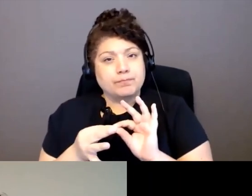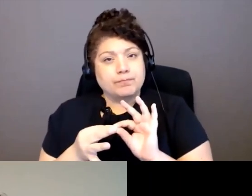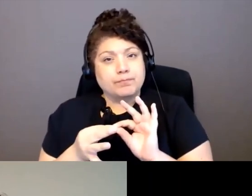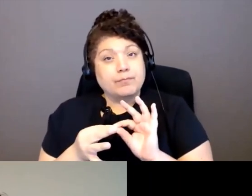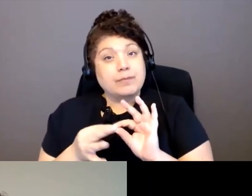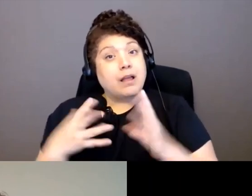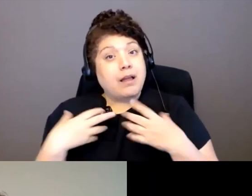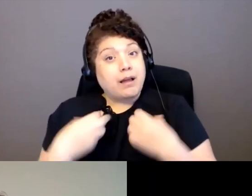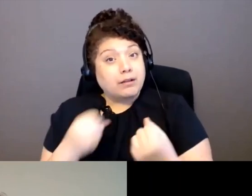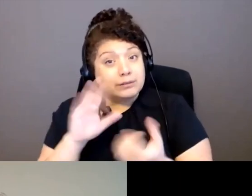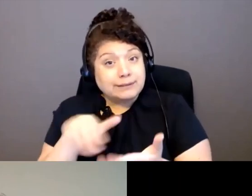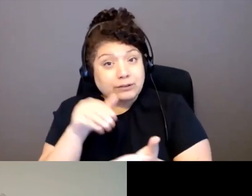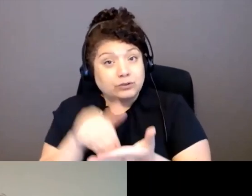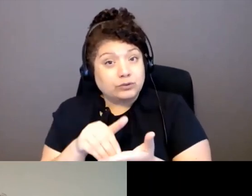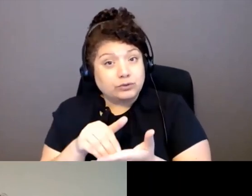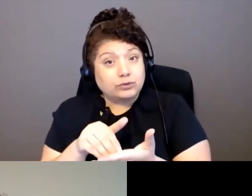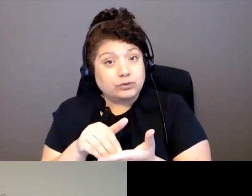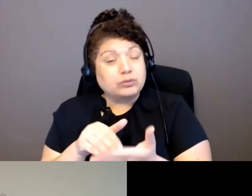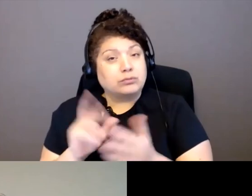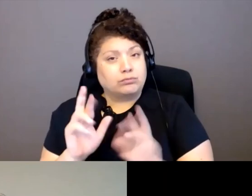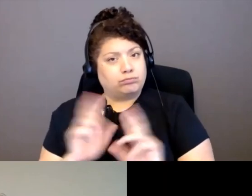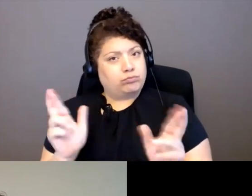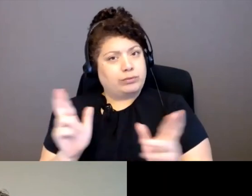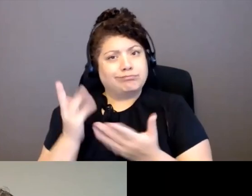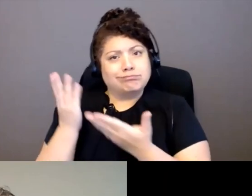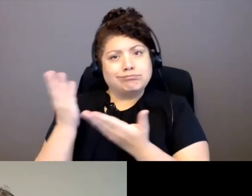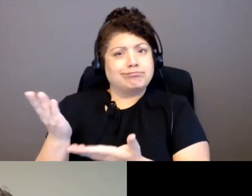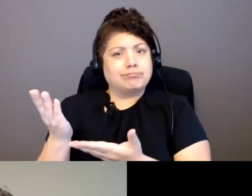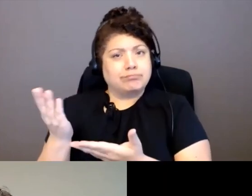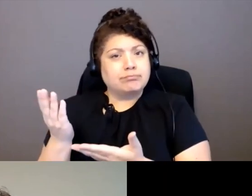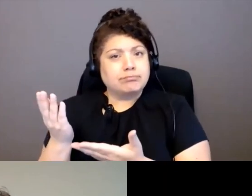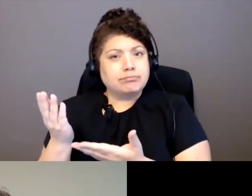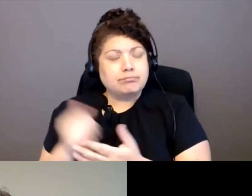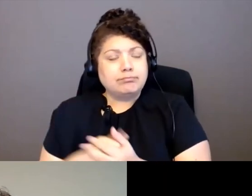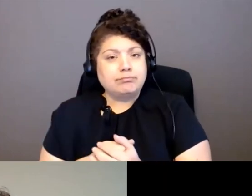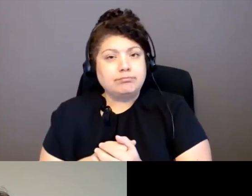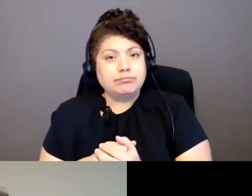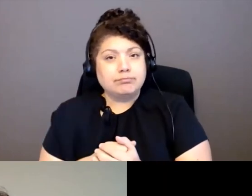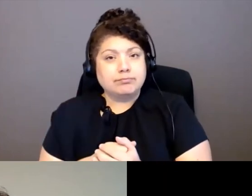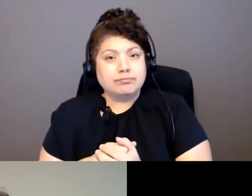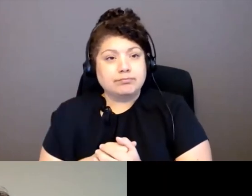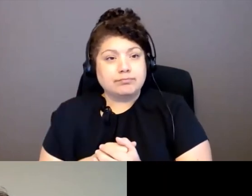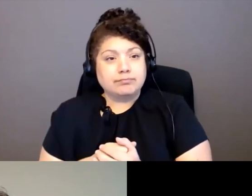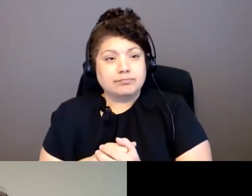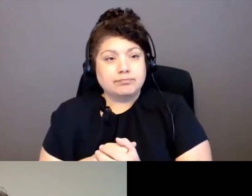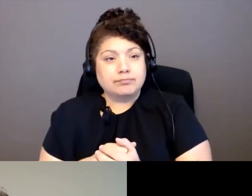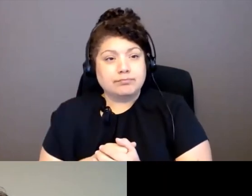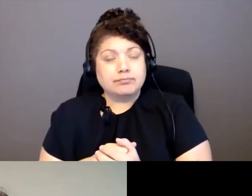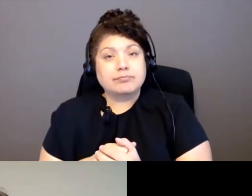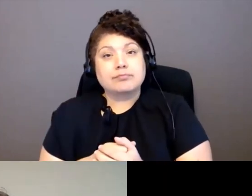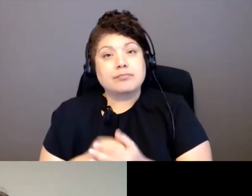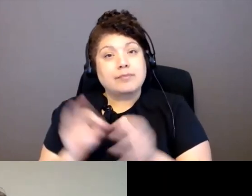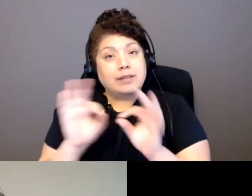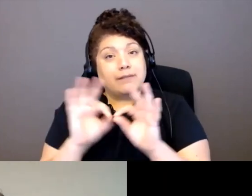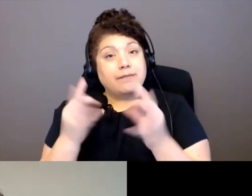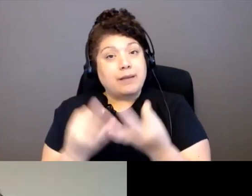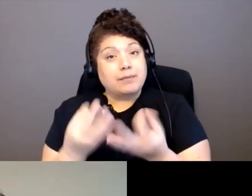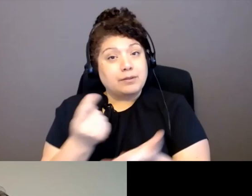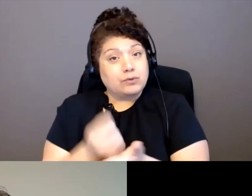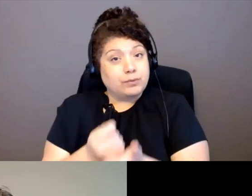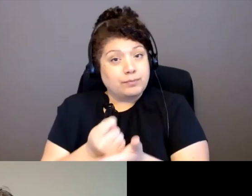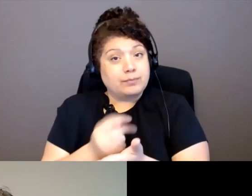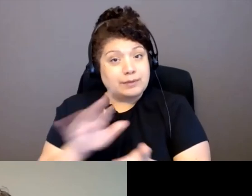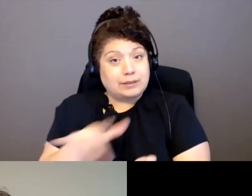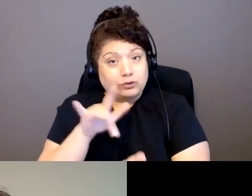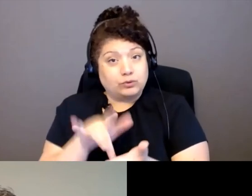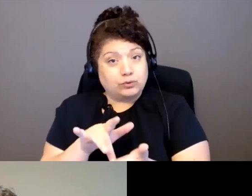center there, the family treatment center I work from.